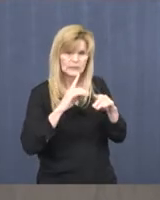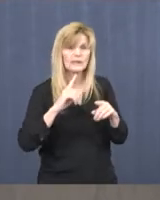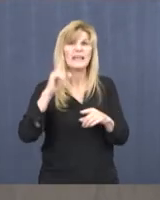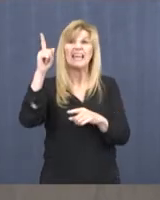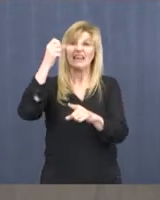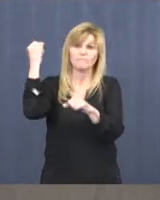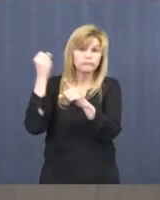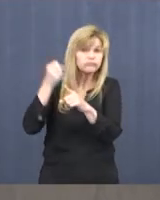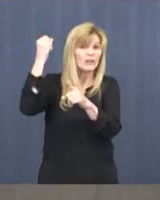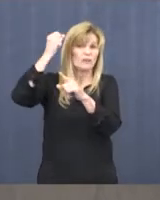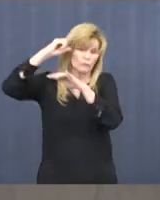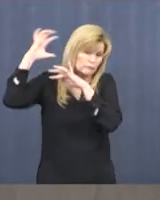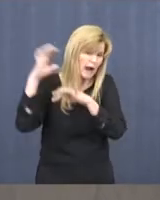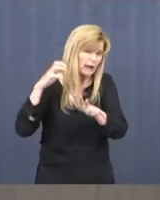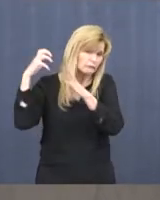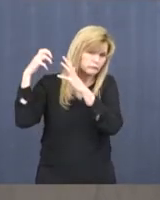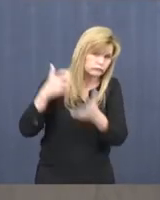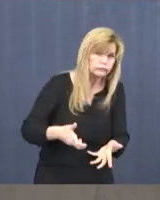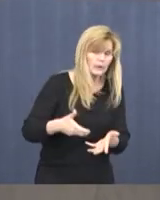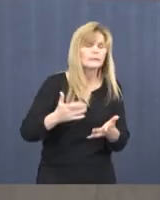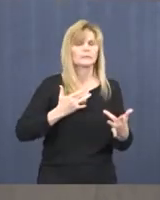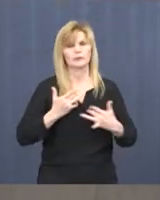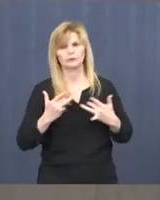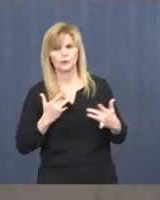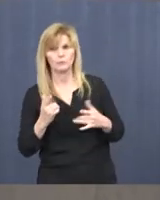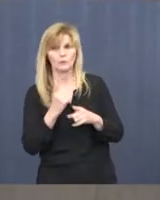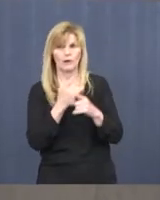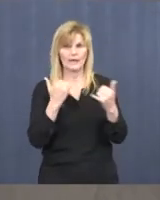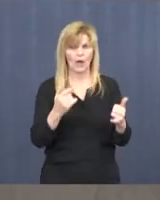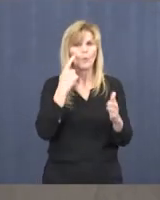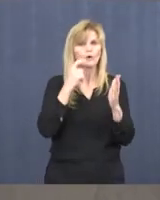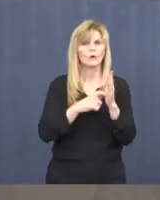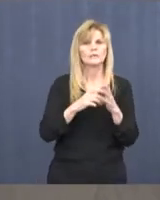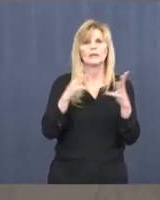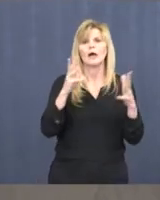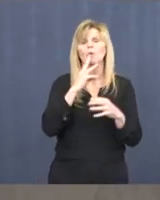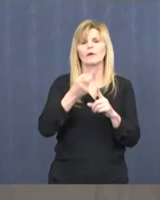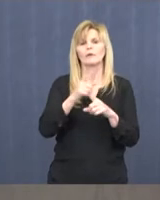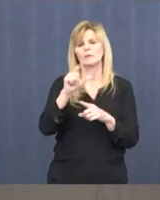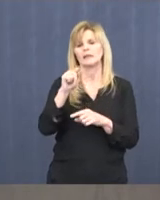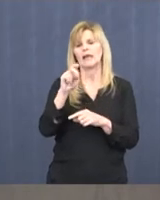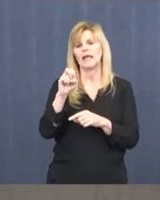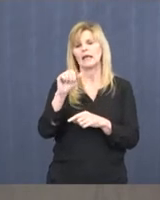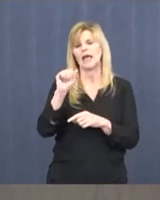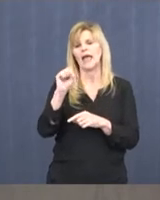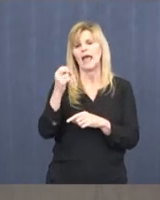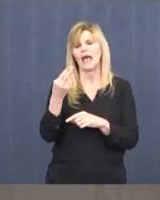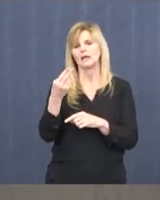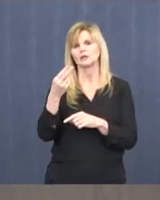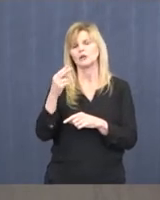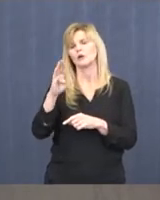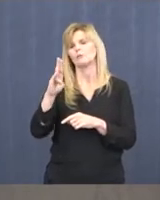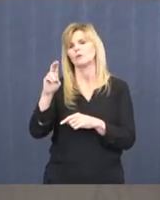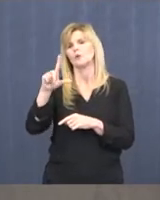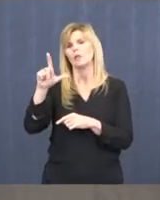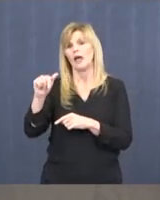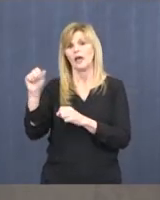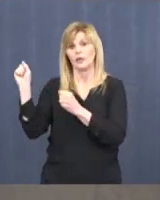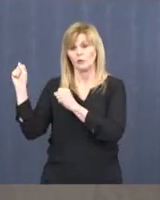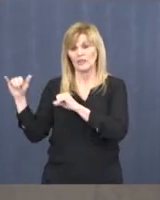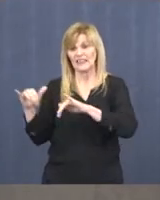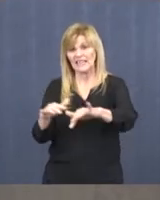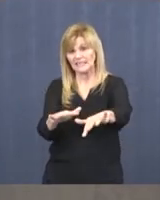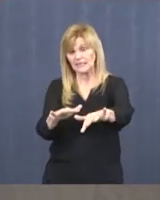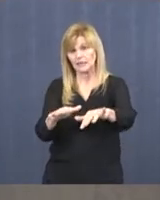be experiencing, a great deal of water coming from Lake Ashtabula. They are releasing up to 4,000